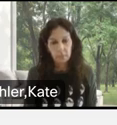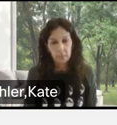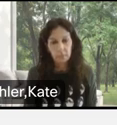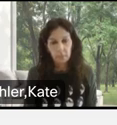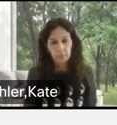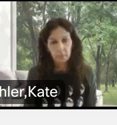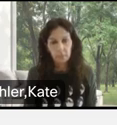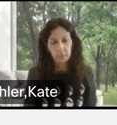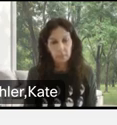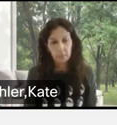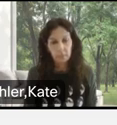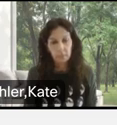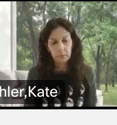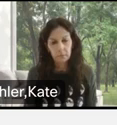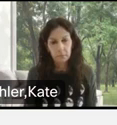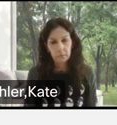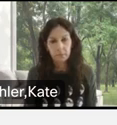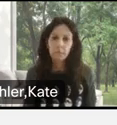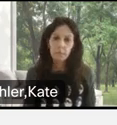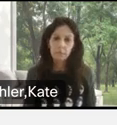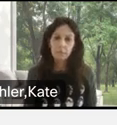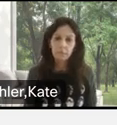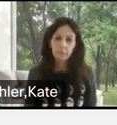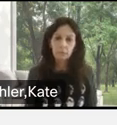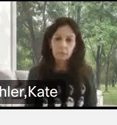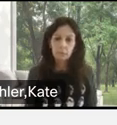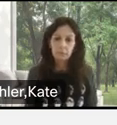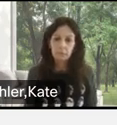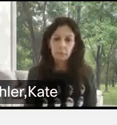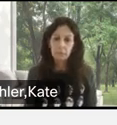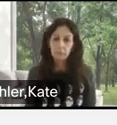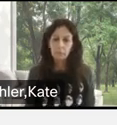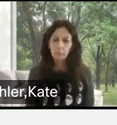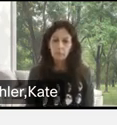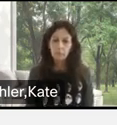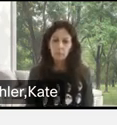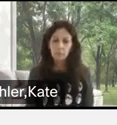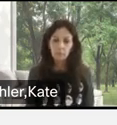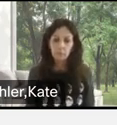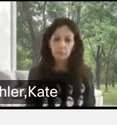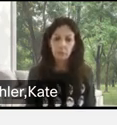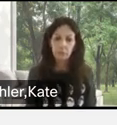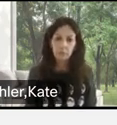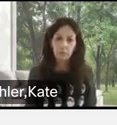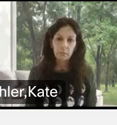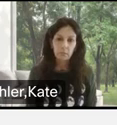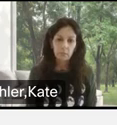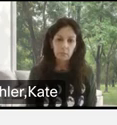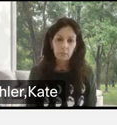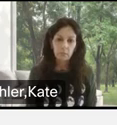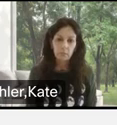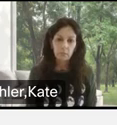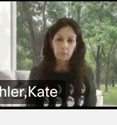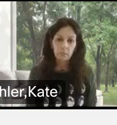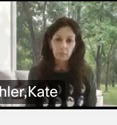these are some ways to do that by having chat managers who can run breakout rooms who can run the tech behind the scenes. Those things are very